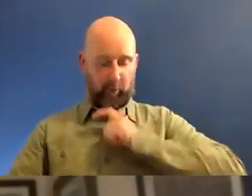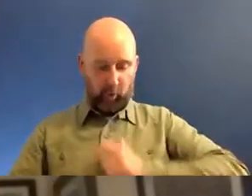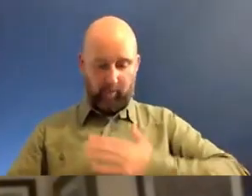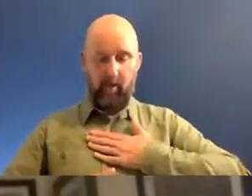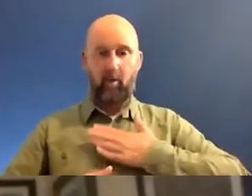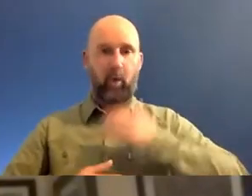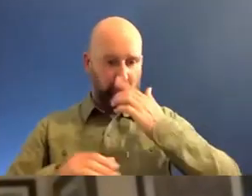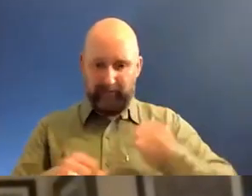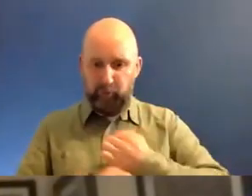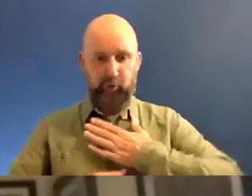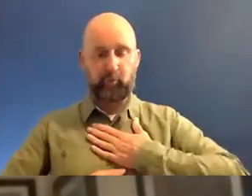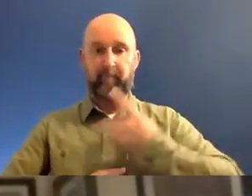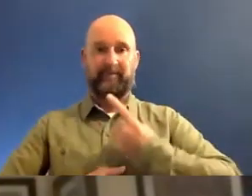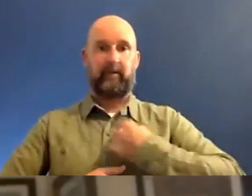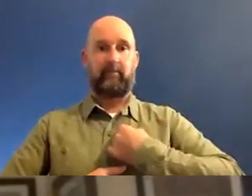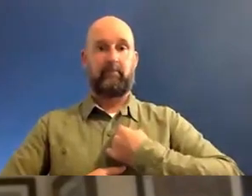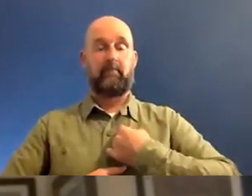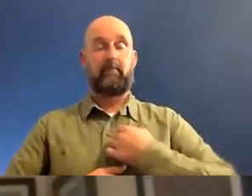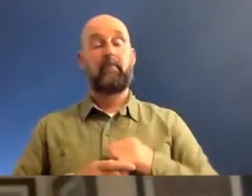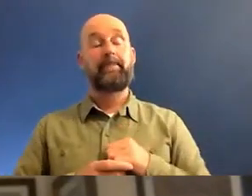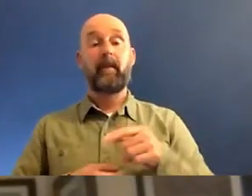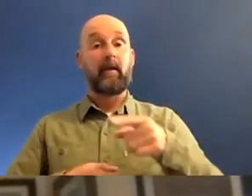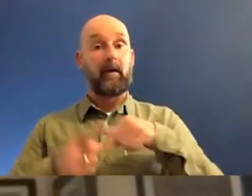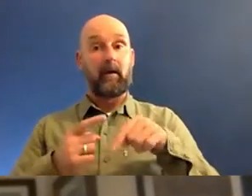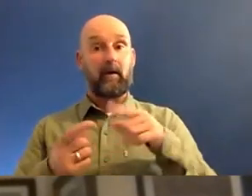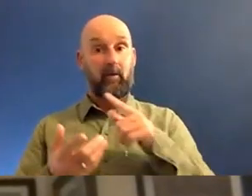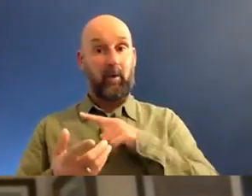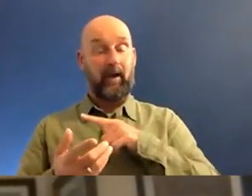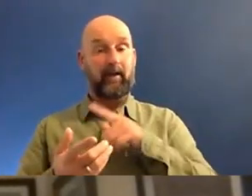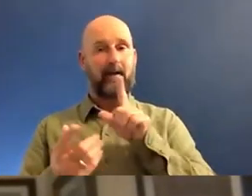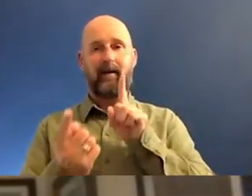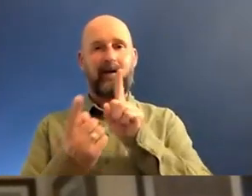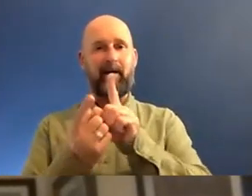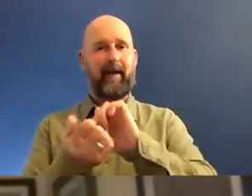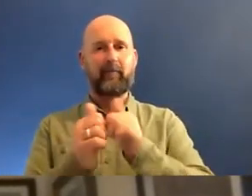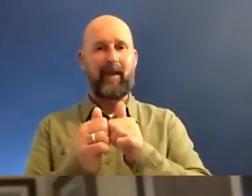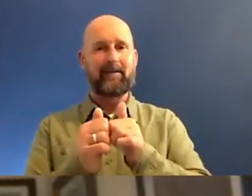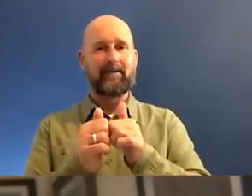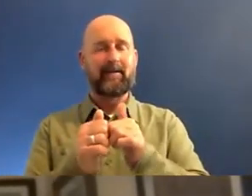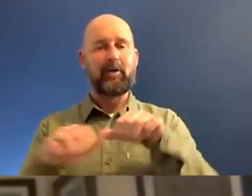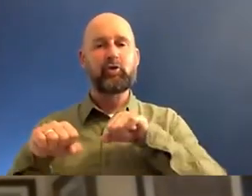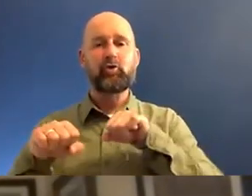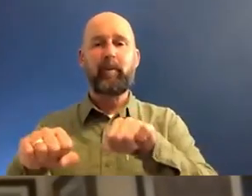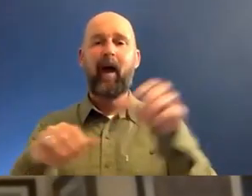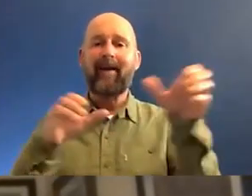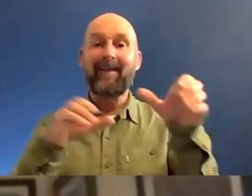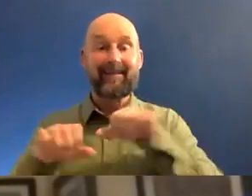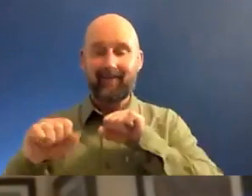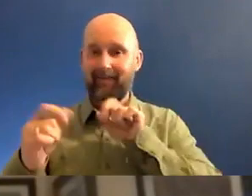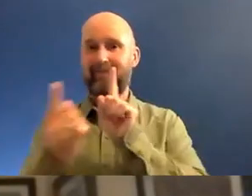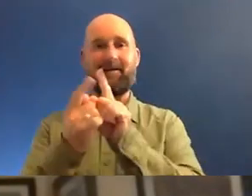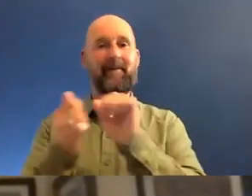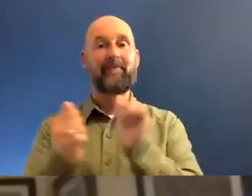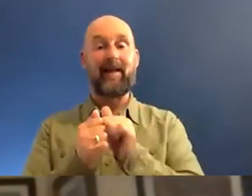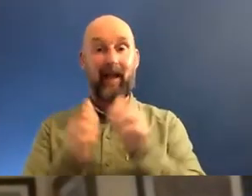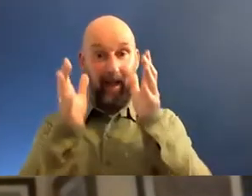I need. And we're all suffering. I mean, I bumped into a friend of mine is in the supermarket the other day, like, I just started